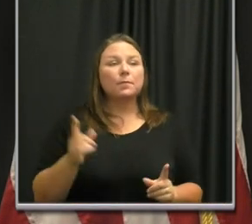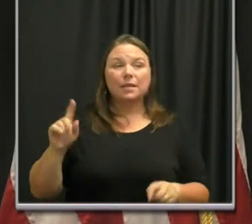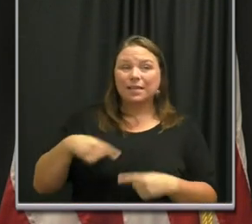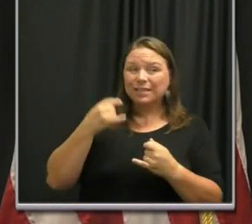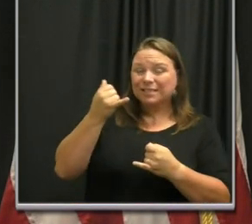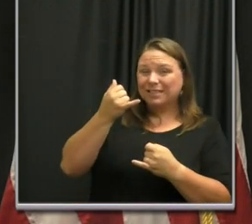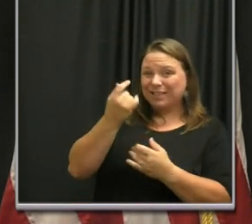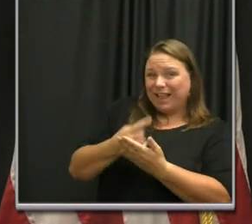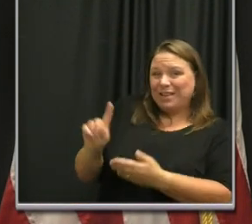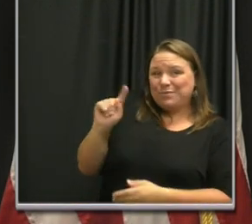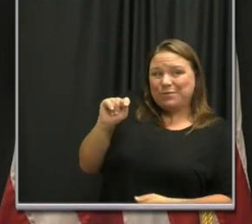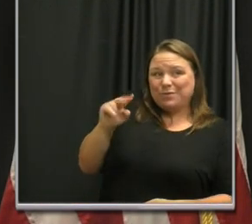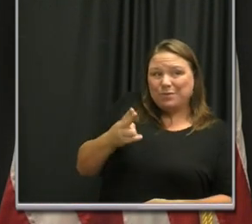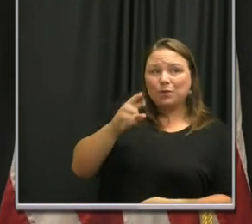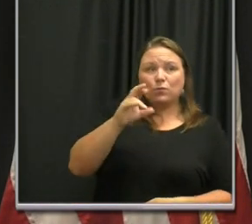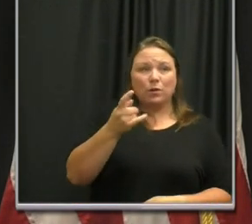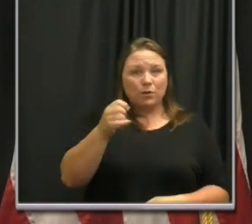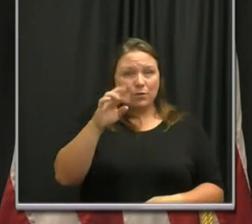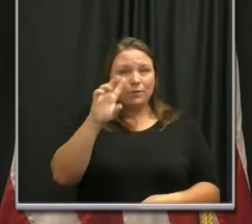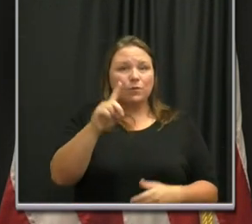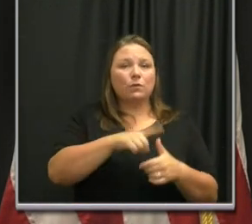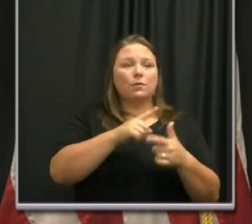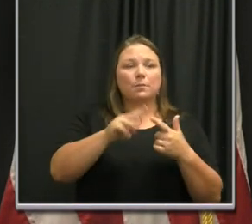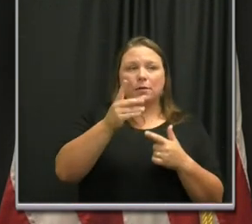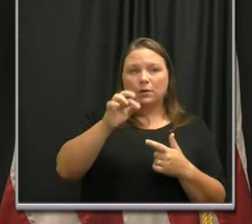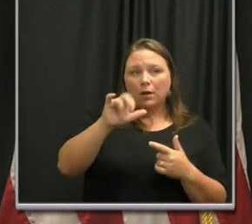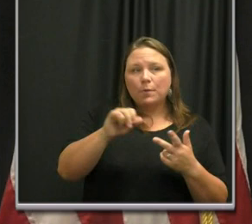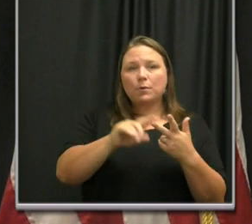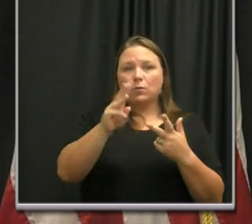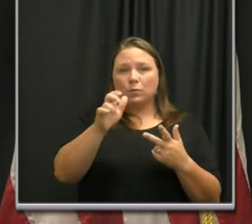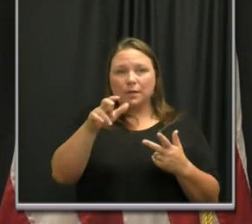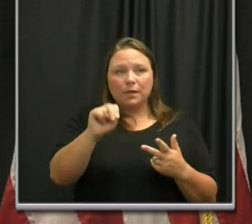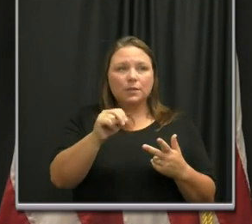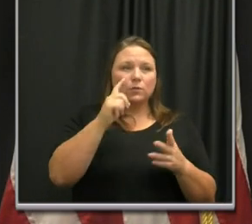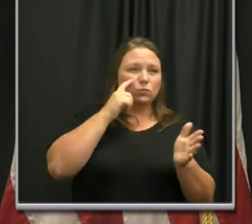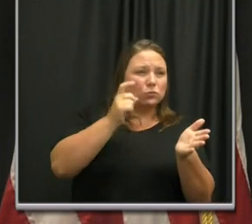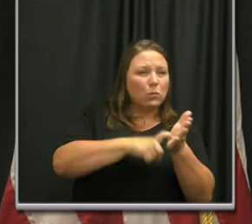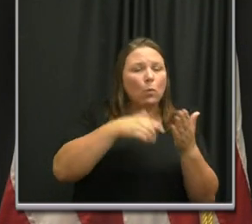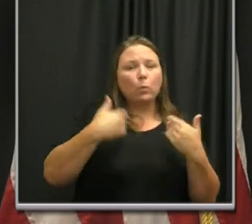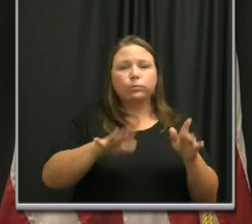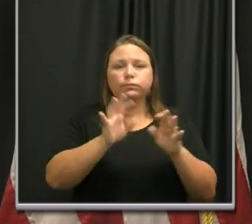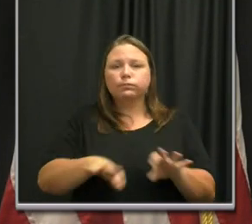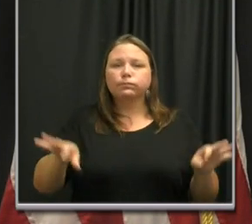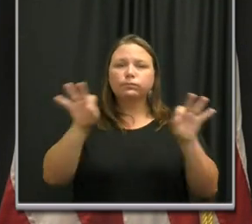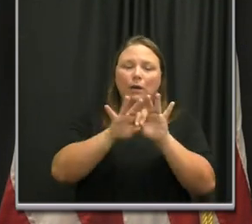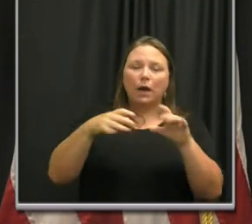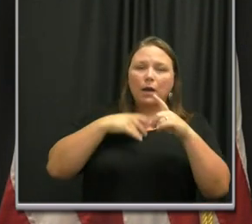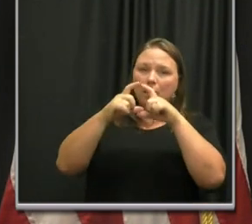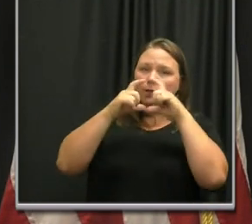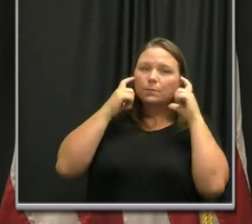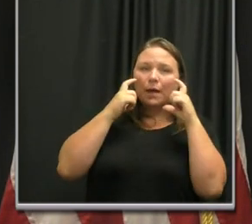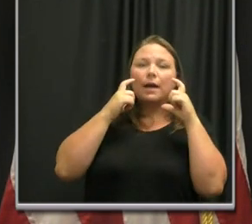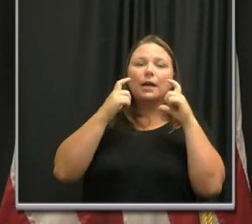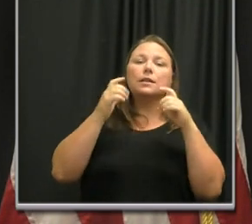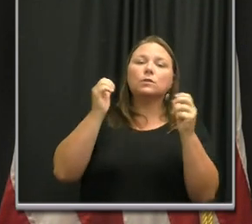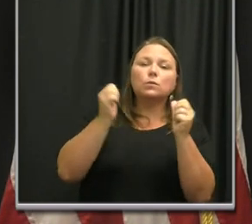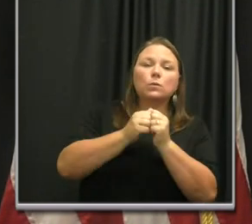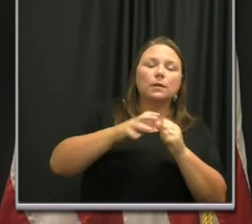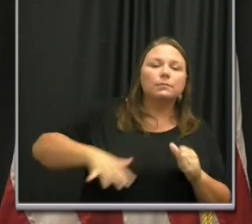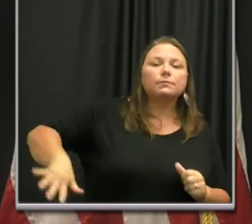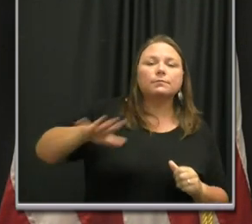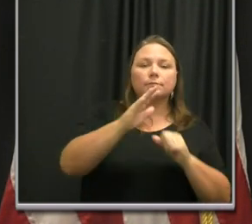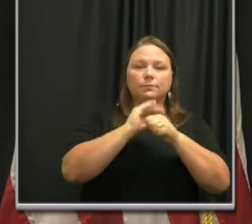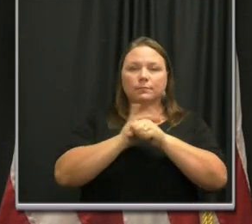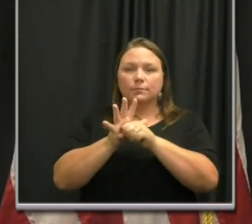since our last press briefing, Rutherford, Montgomery, and Wilson counties have recognized the vital role of masks in our regional COVID-19